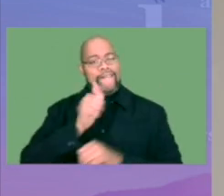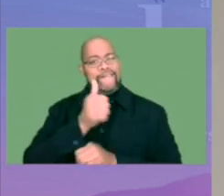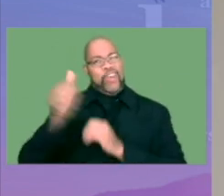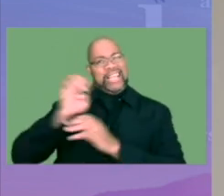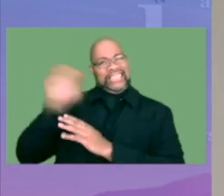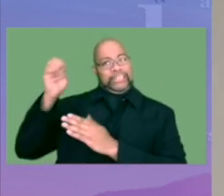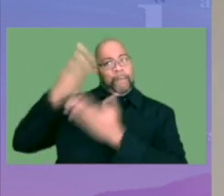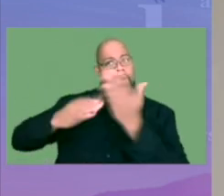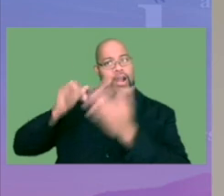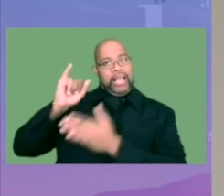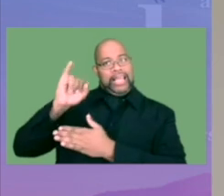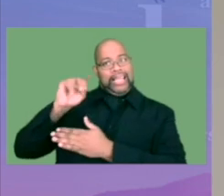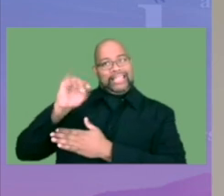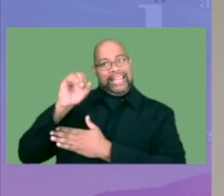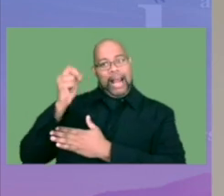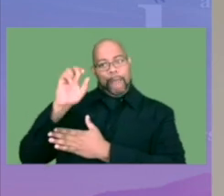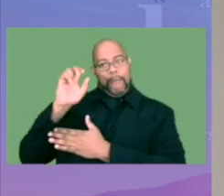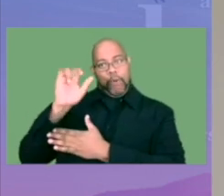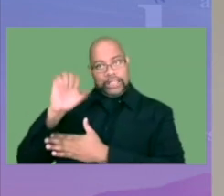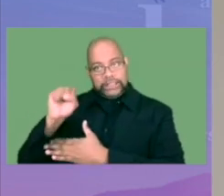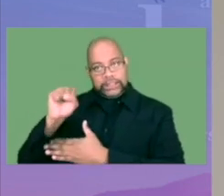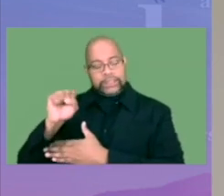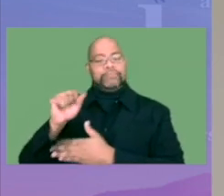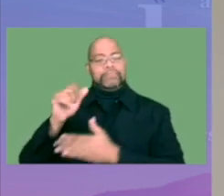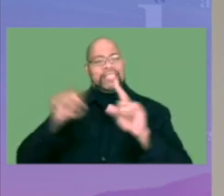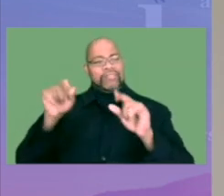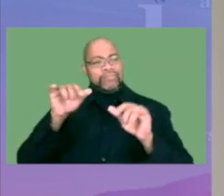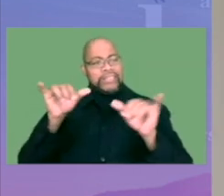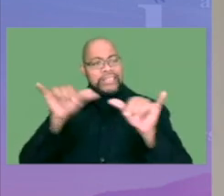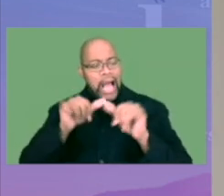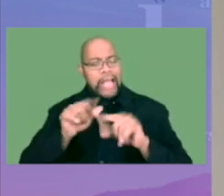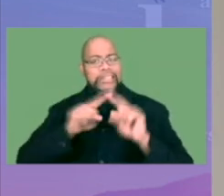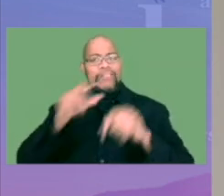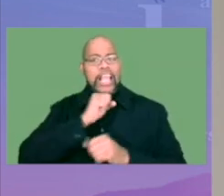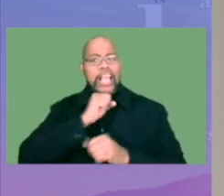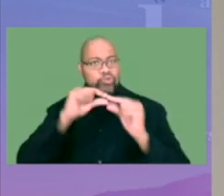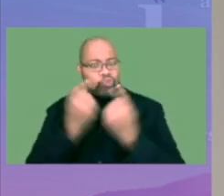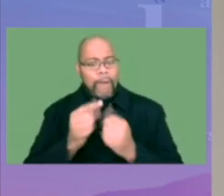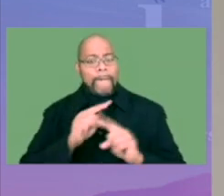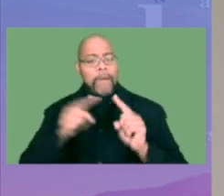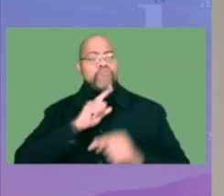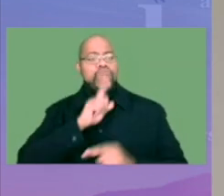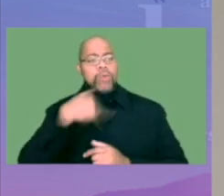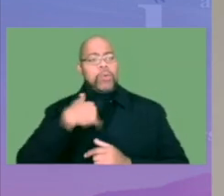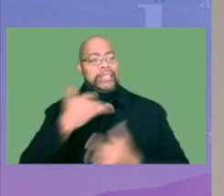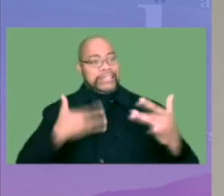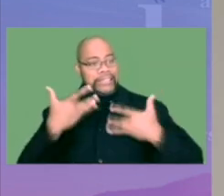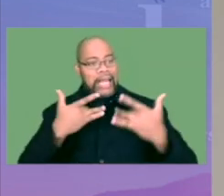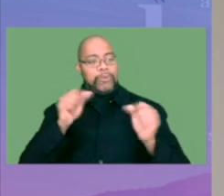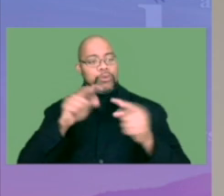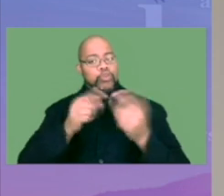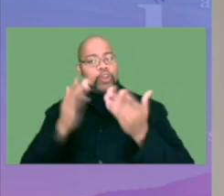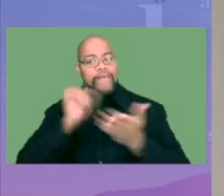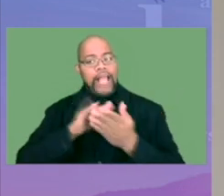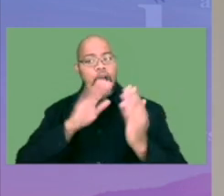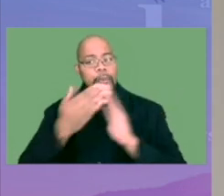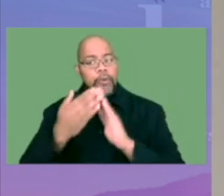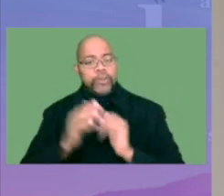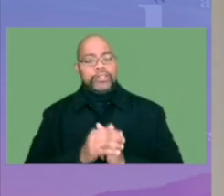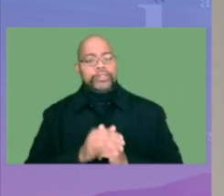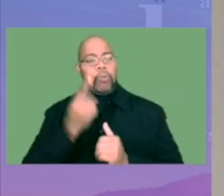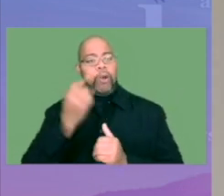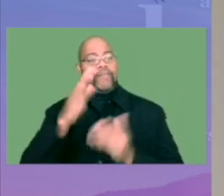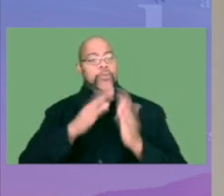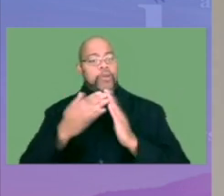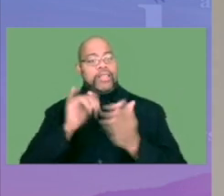12 schools on the far east side of Indianapolis. Again, varied size sizes, varied age groups, but we're really excited to be able to